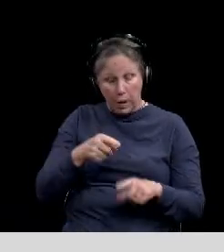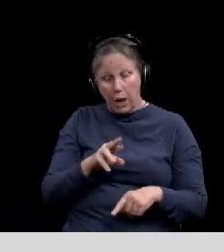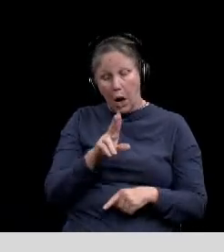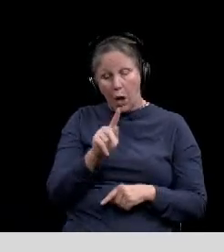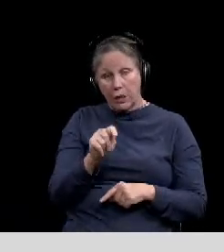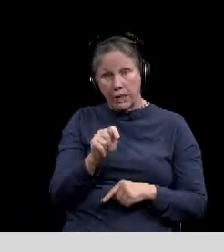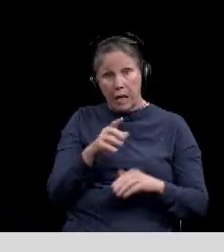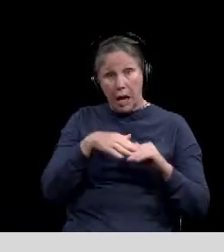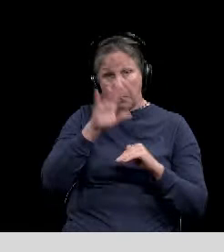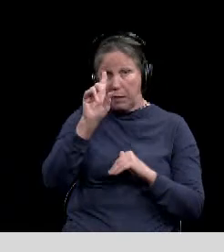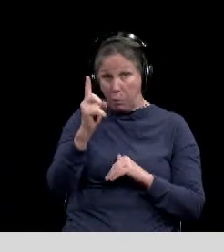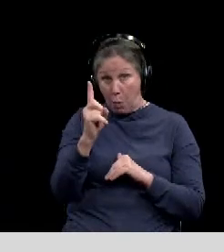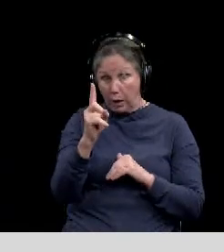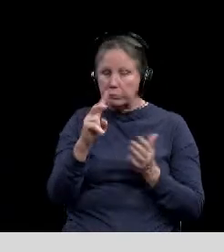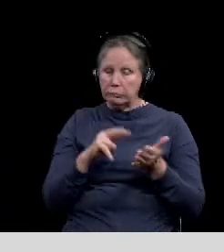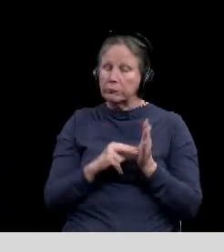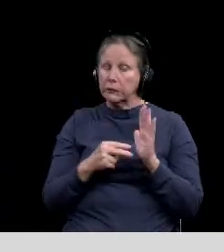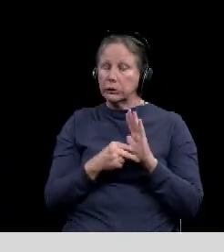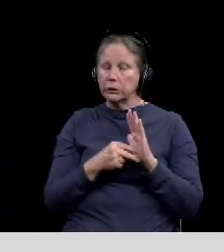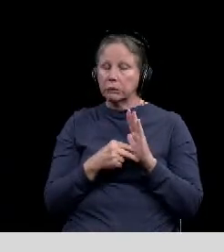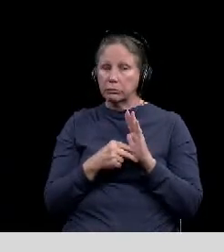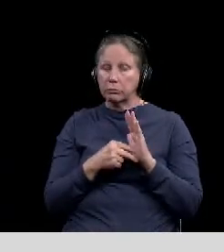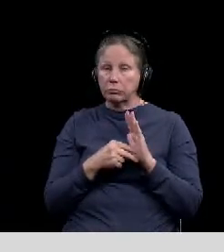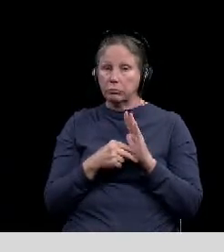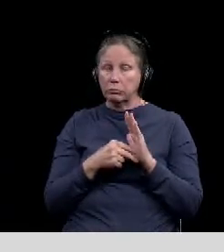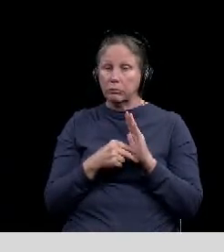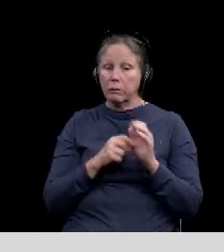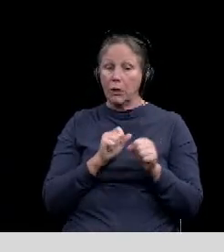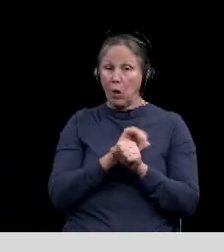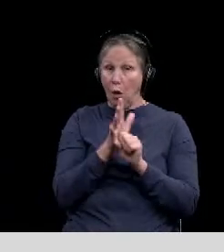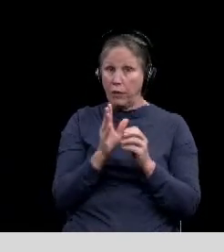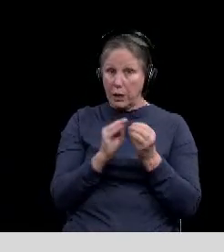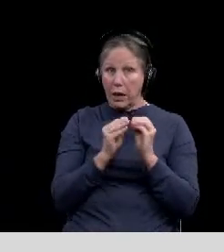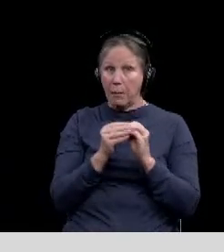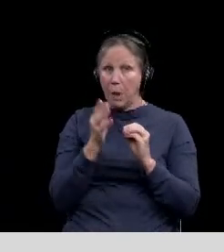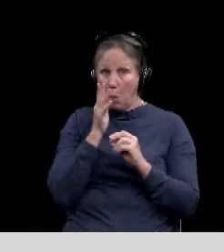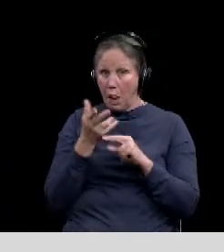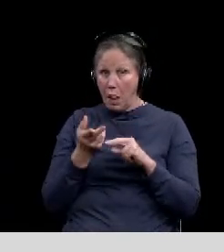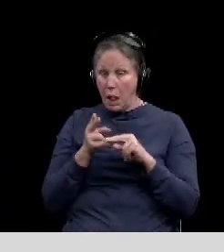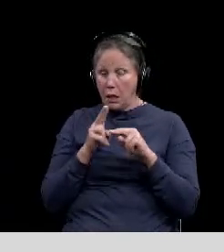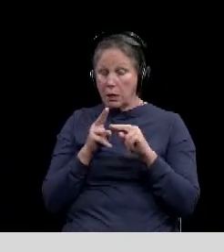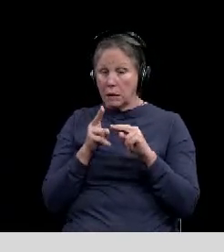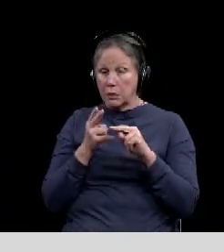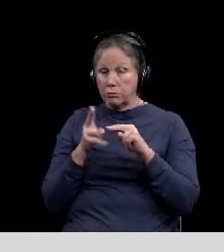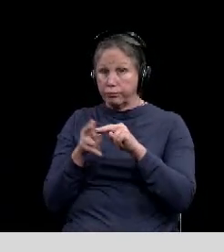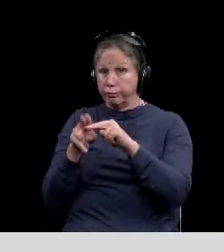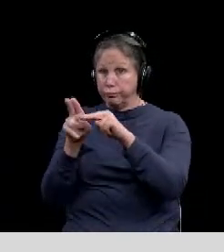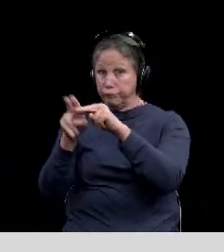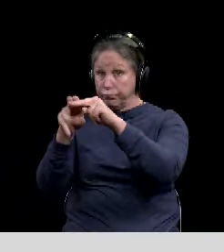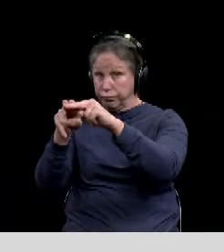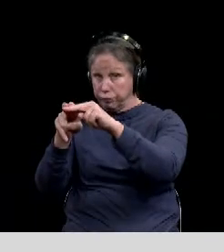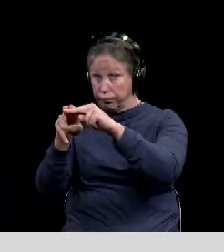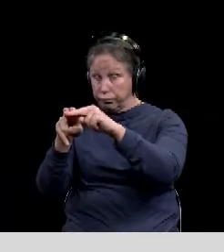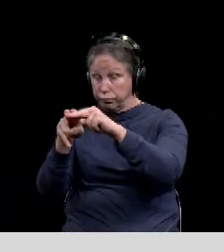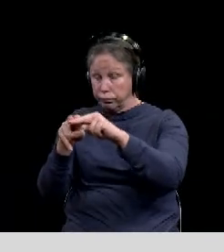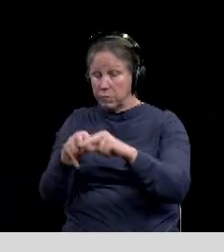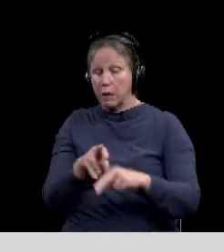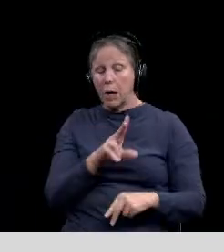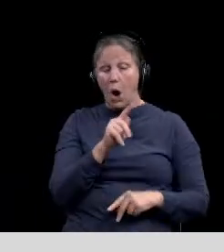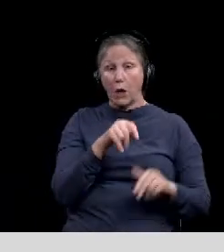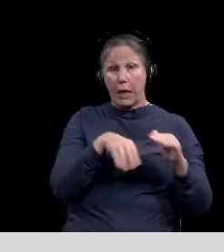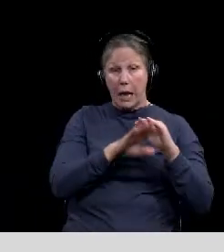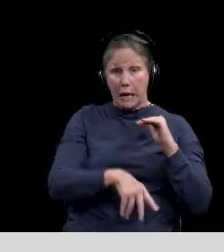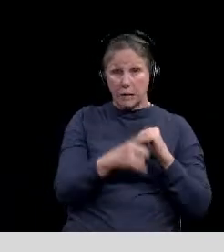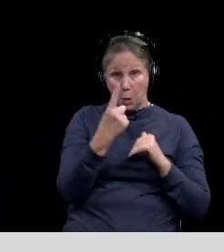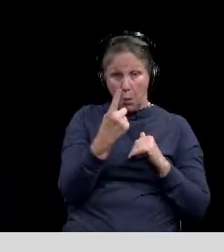greater than one means that overall COVID numbers are on the incline in a particular area. And then RT less